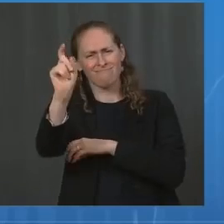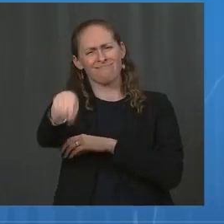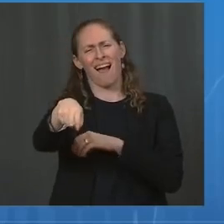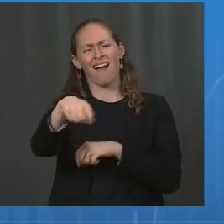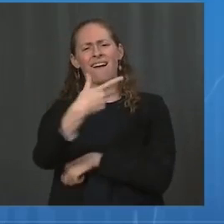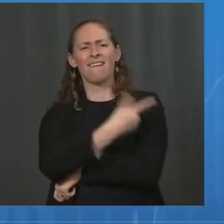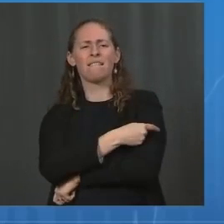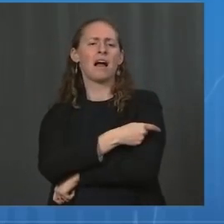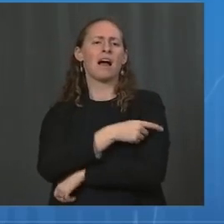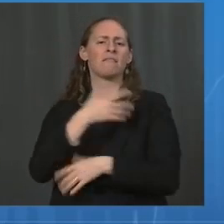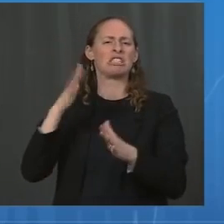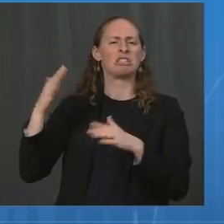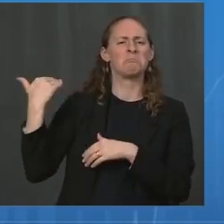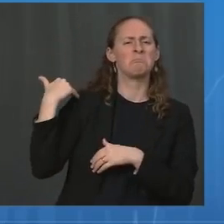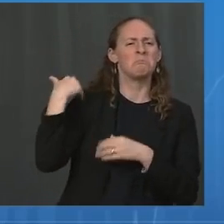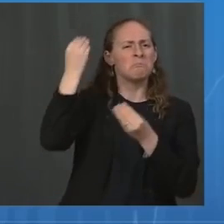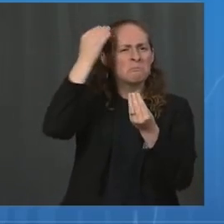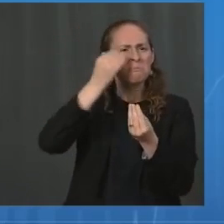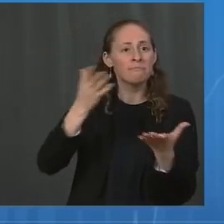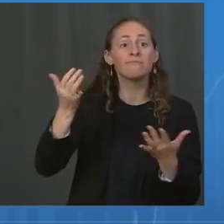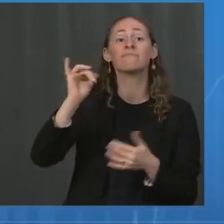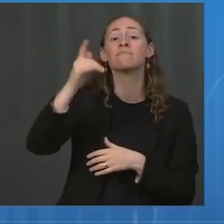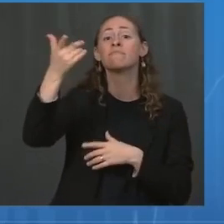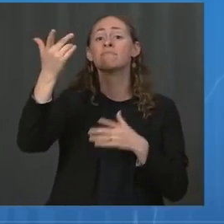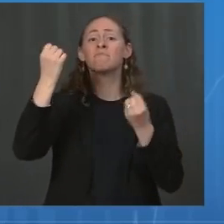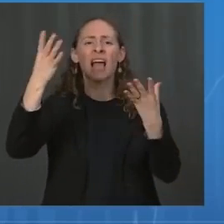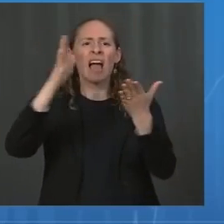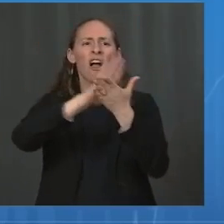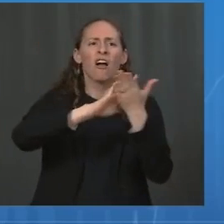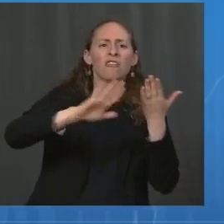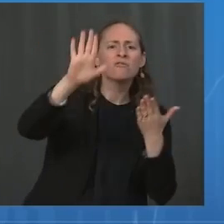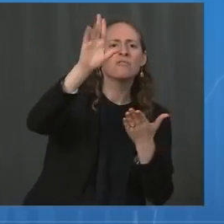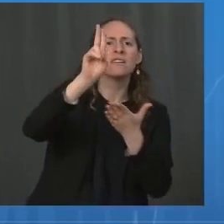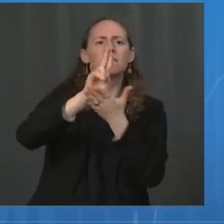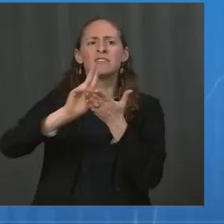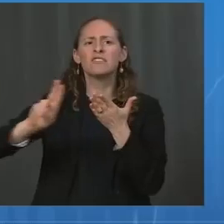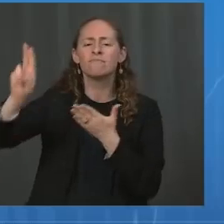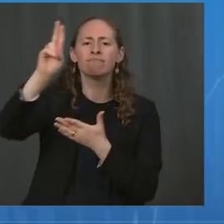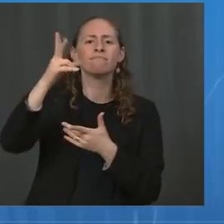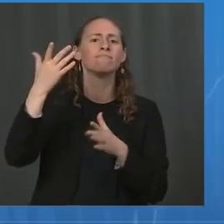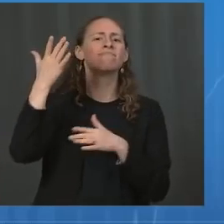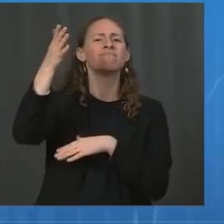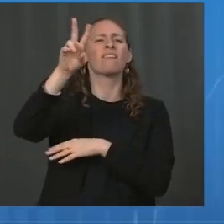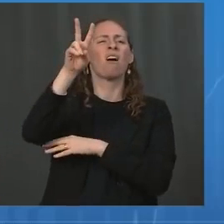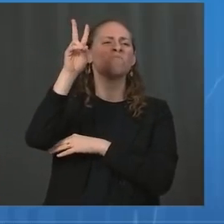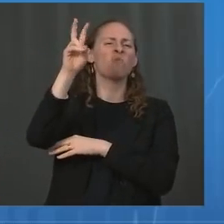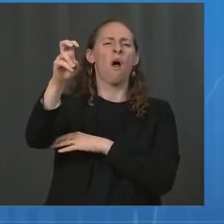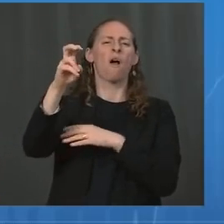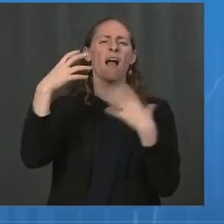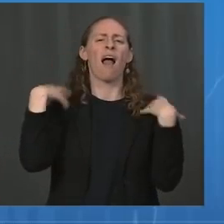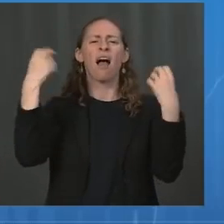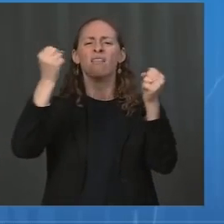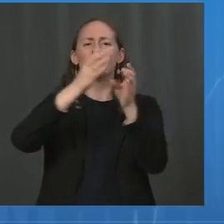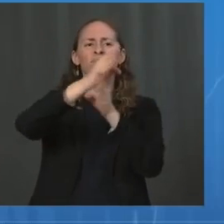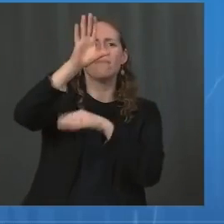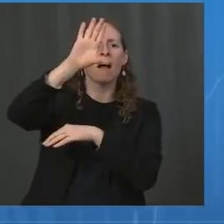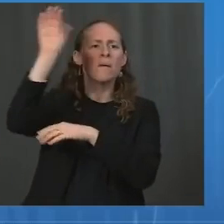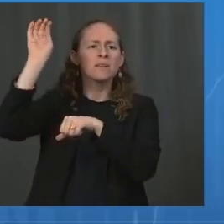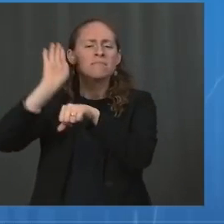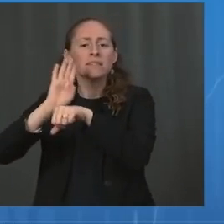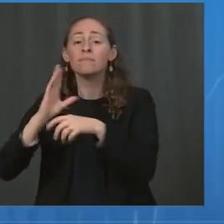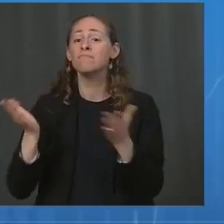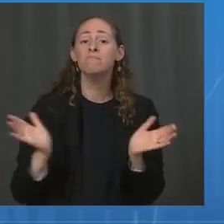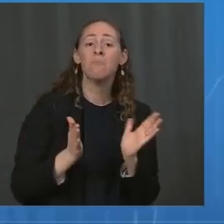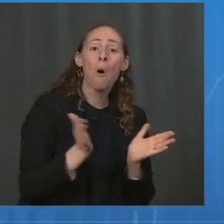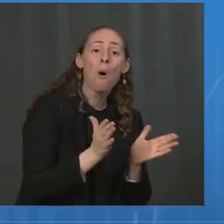and universities, over 200 healthcare employers, small and large businesses across the country, and